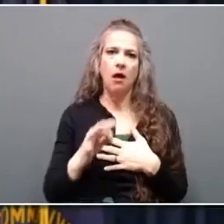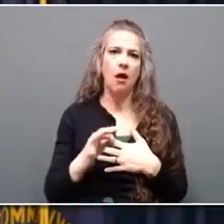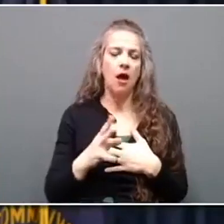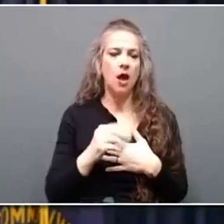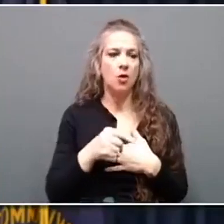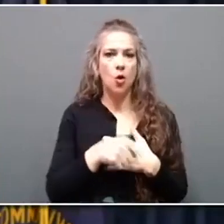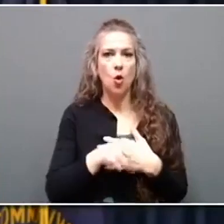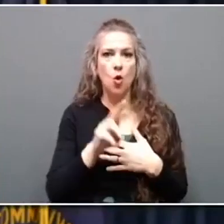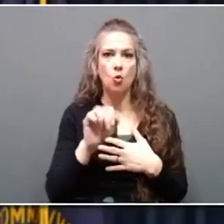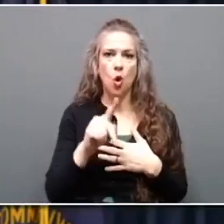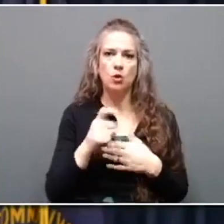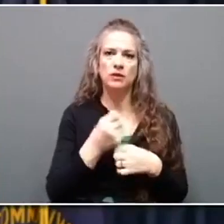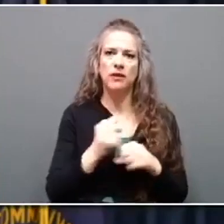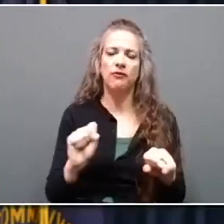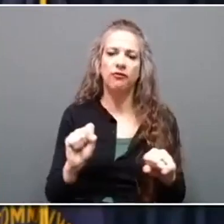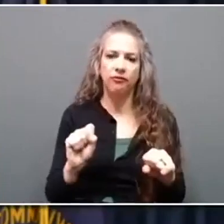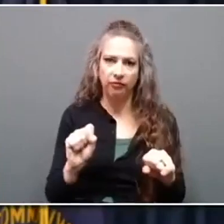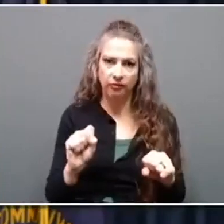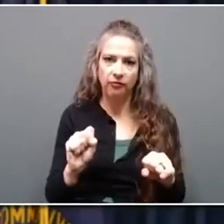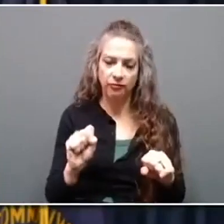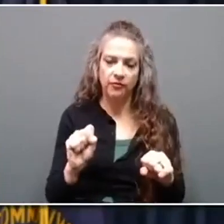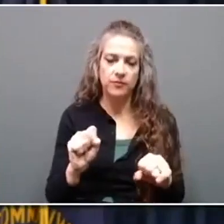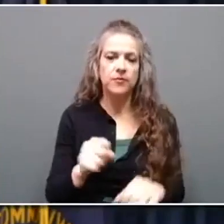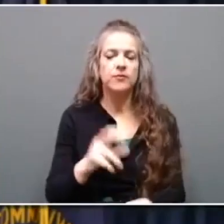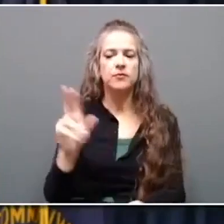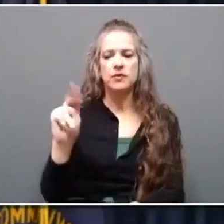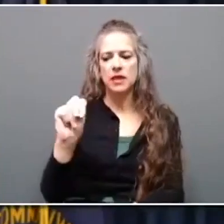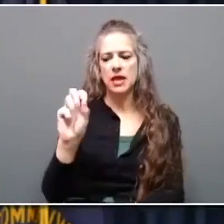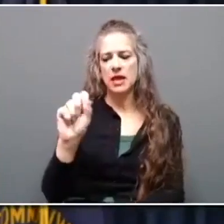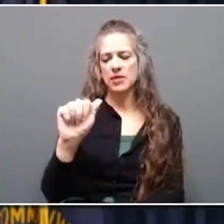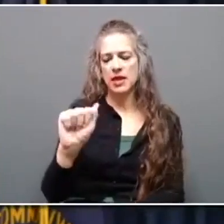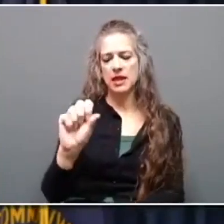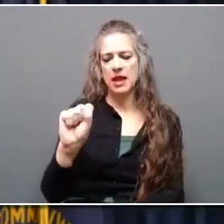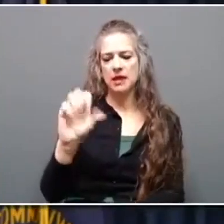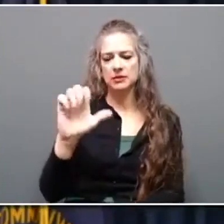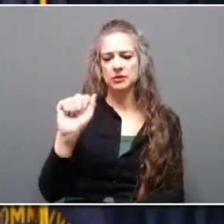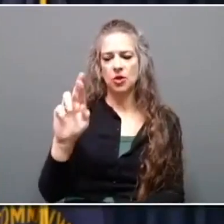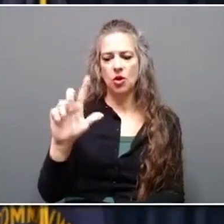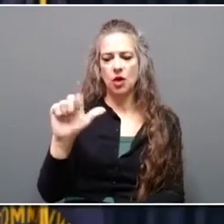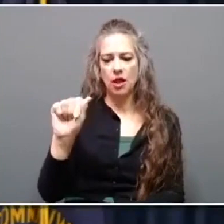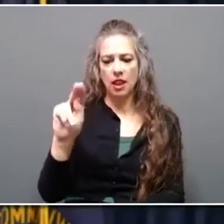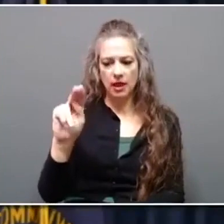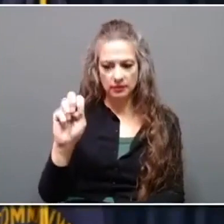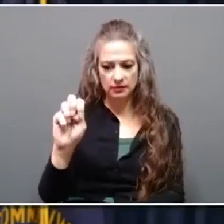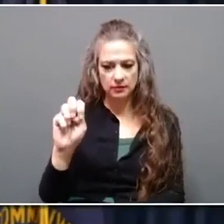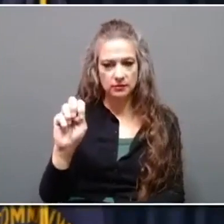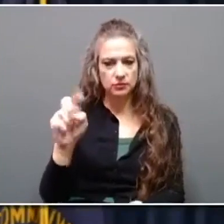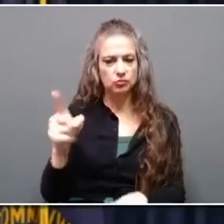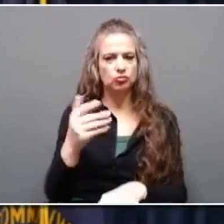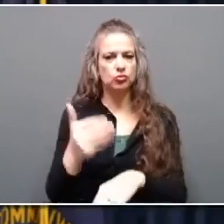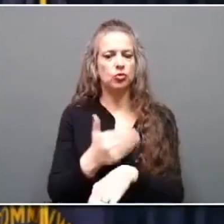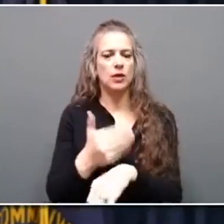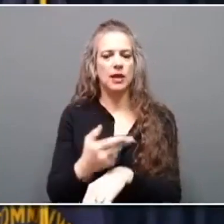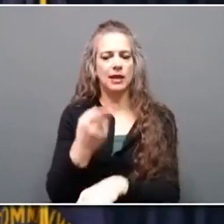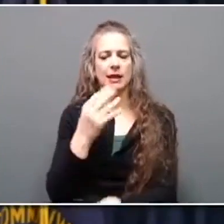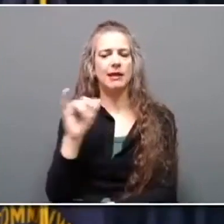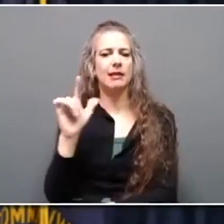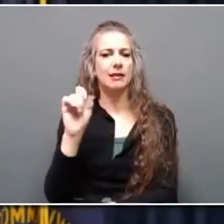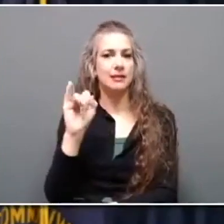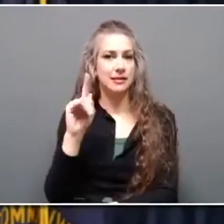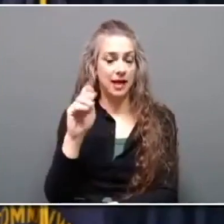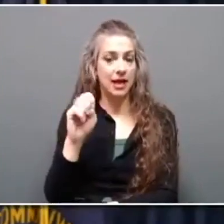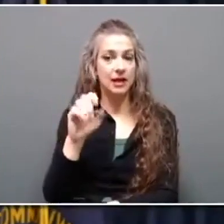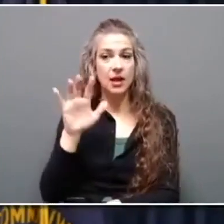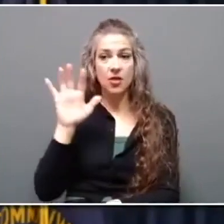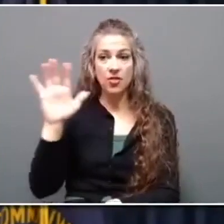Just some of the projects include the NASCAR Lane project in Perry County is restoring a hillside after a land slide